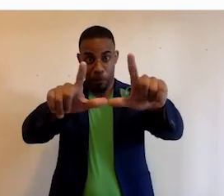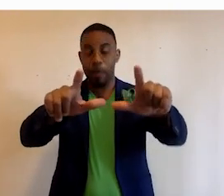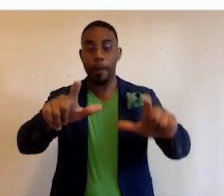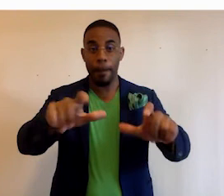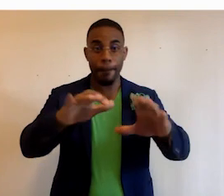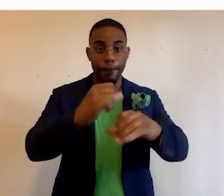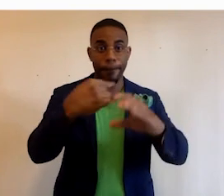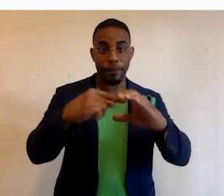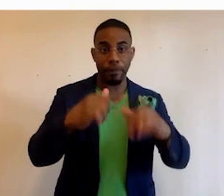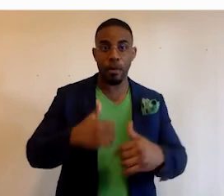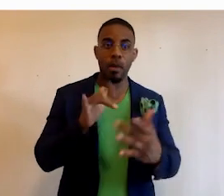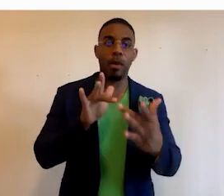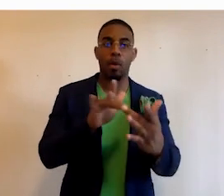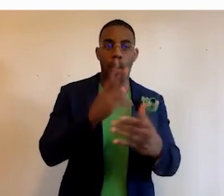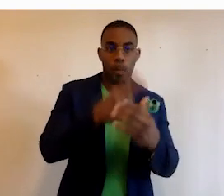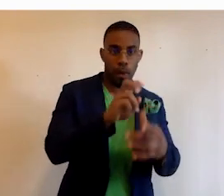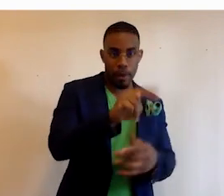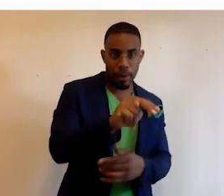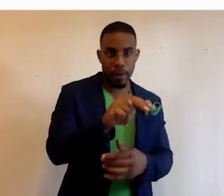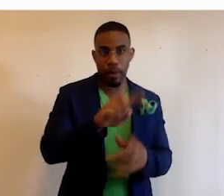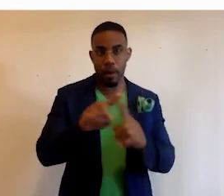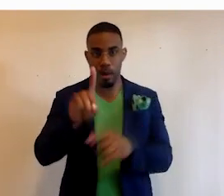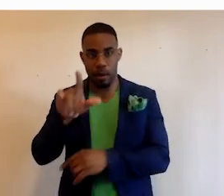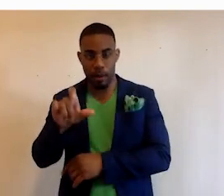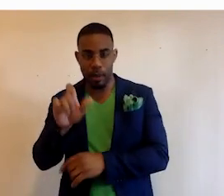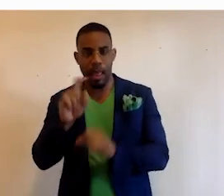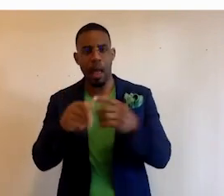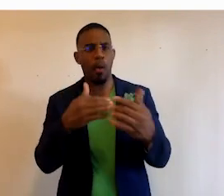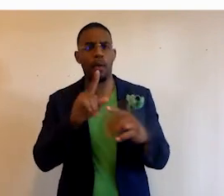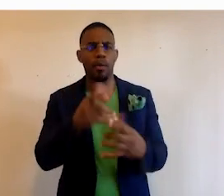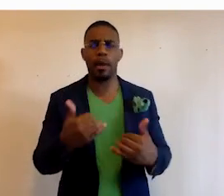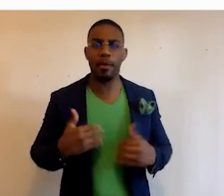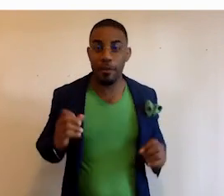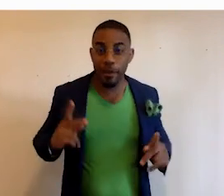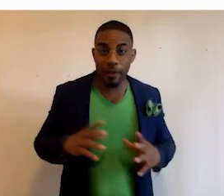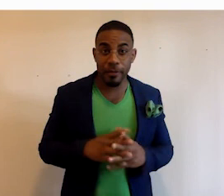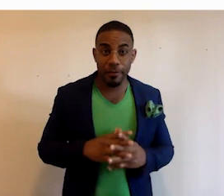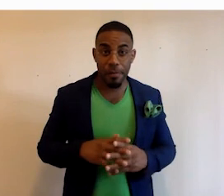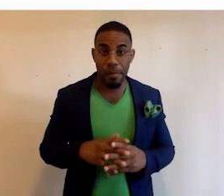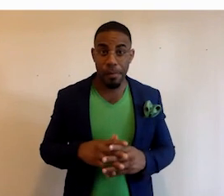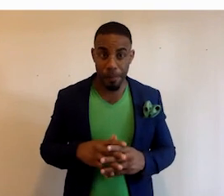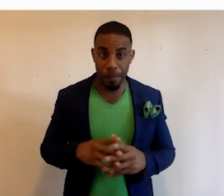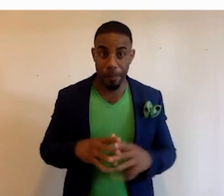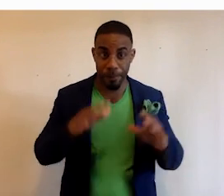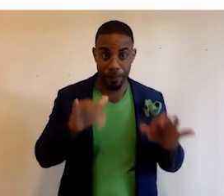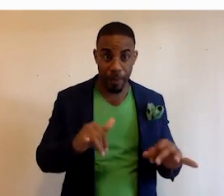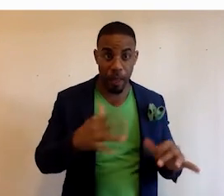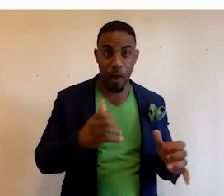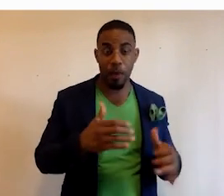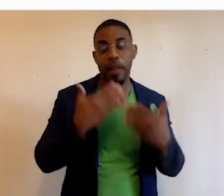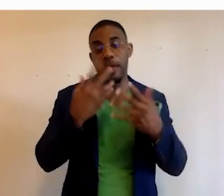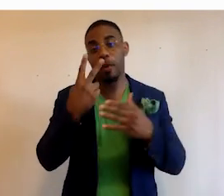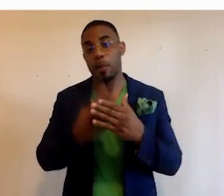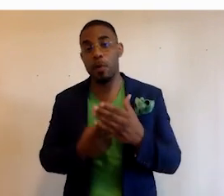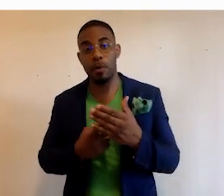email address so you can reach out to both Ken and also Dale and ask them whatever questions you have. But with that being said, I just want to thank you